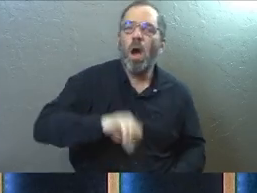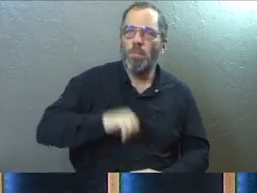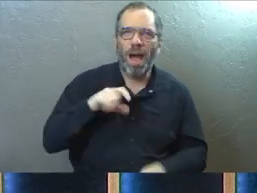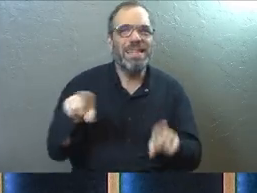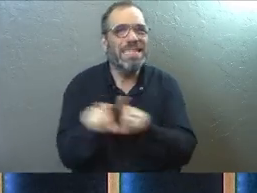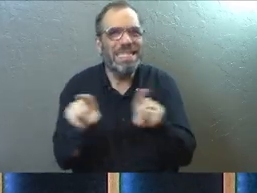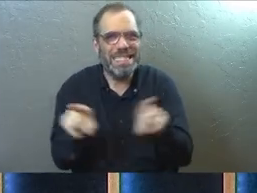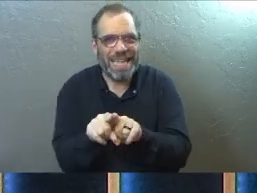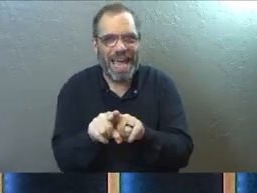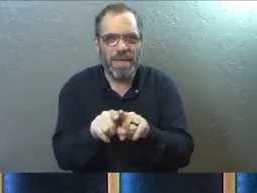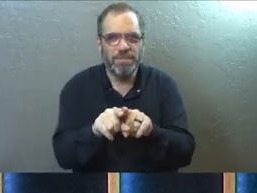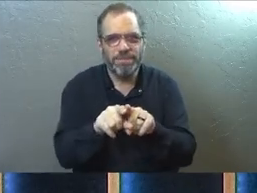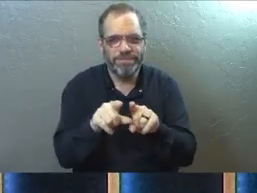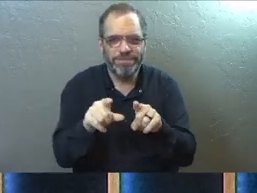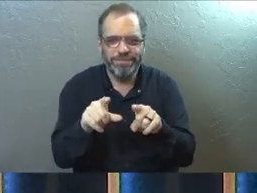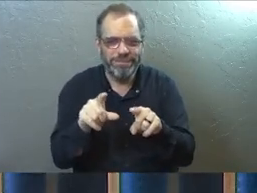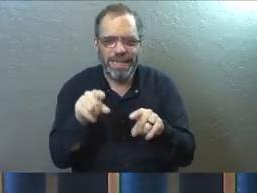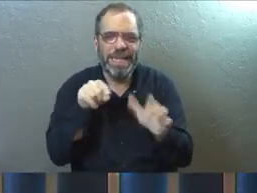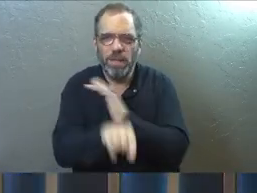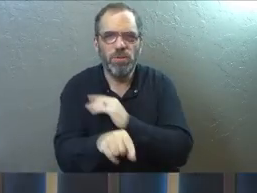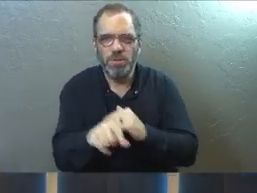Of course, I got to quote C.S. Lewis.